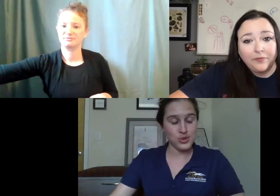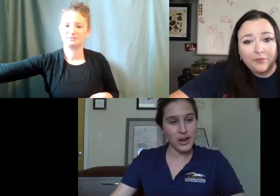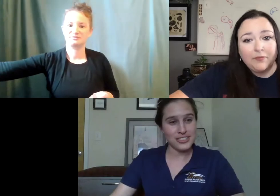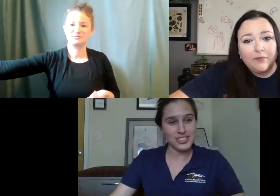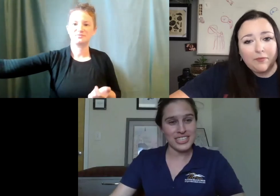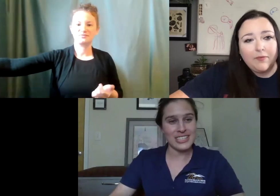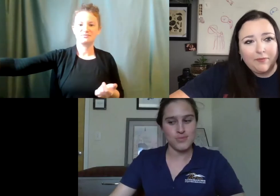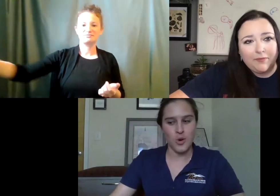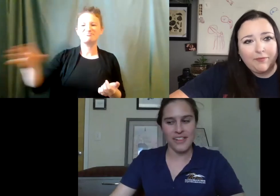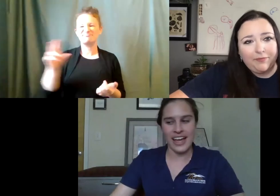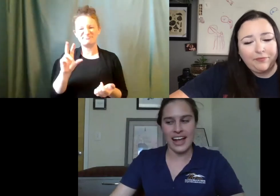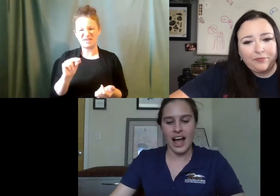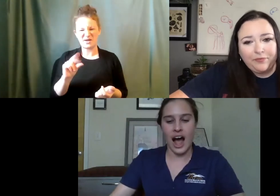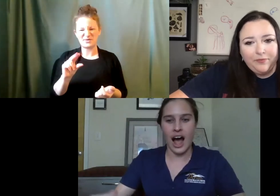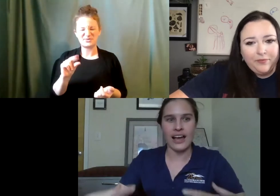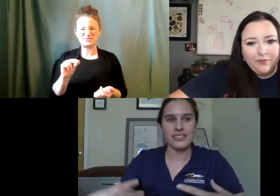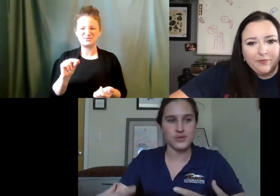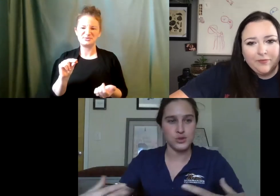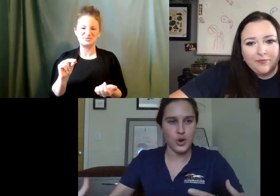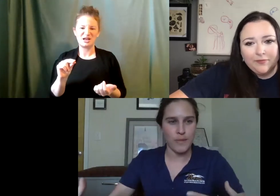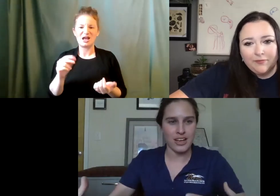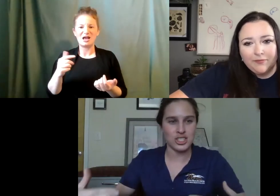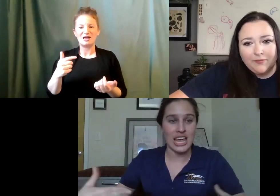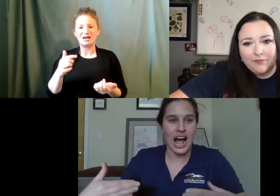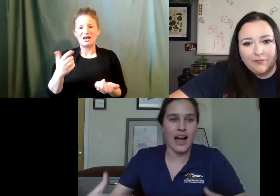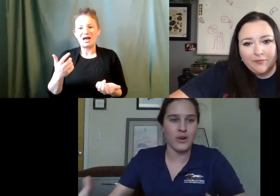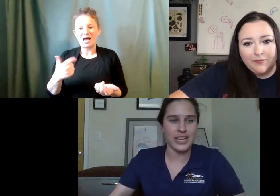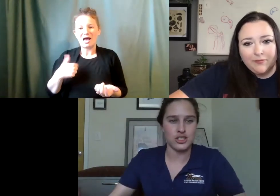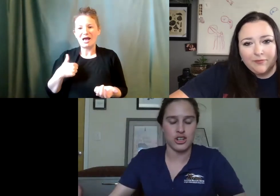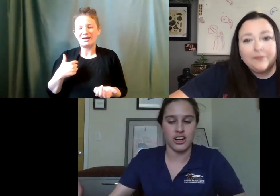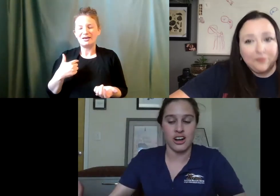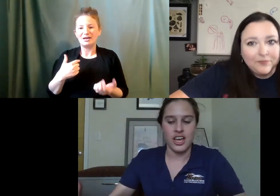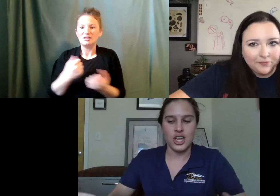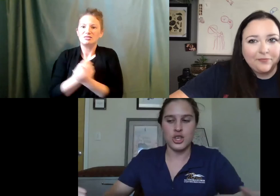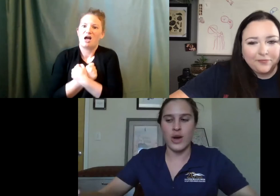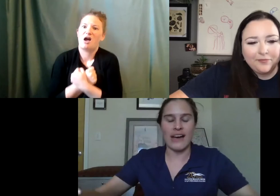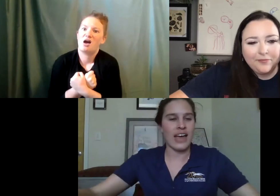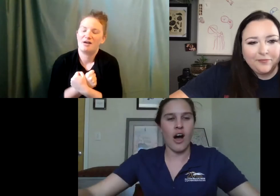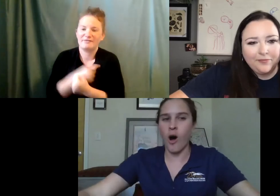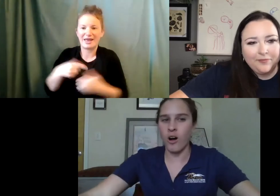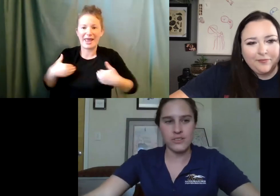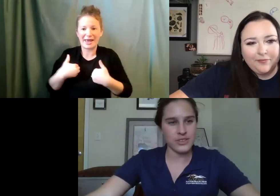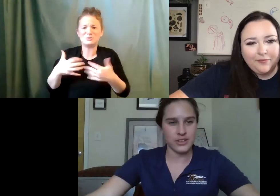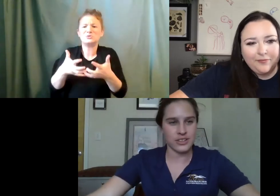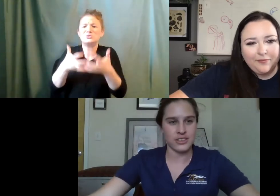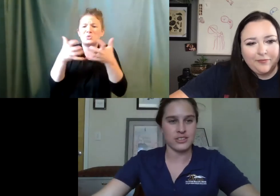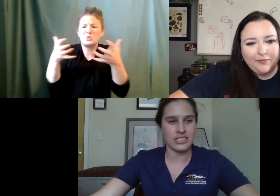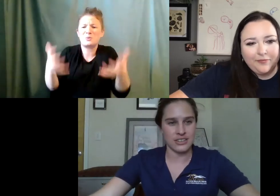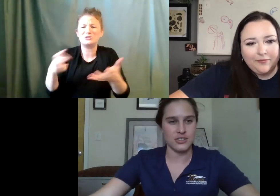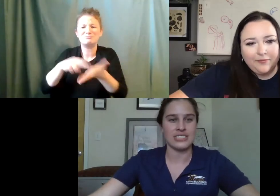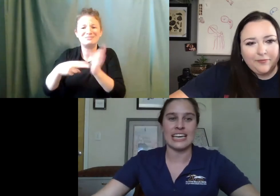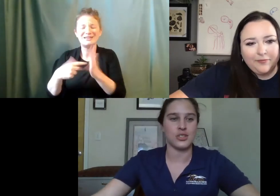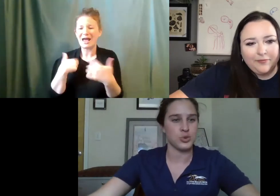I love you so much. It's more like, I love you so much that I want to make sure you have all of the